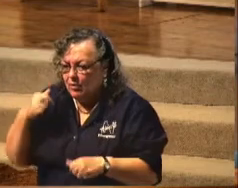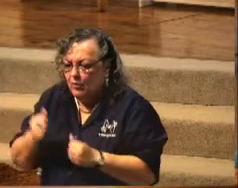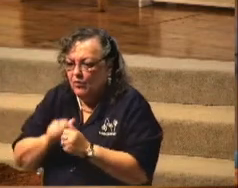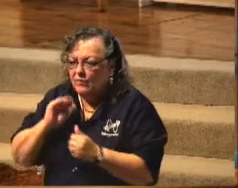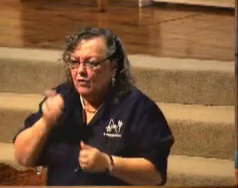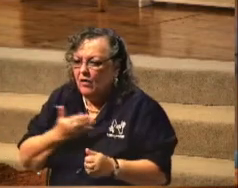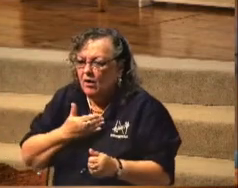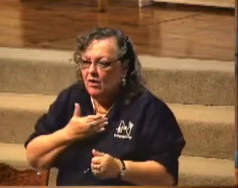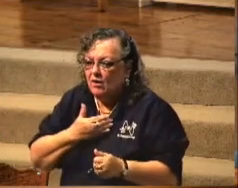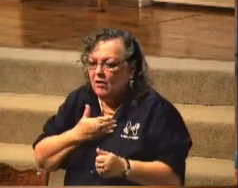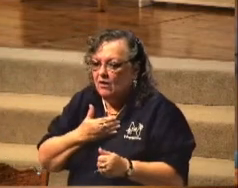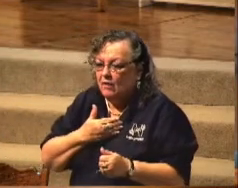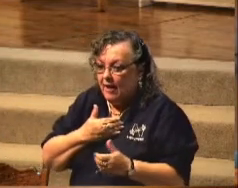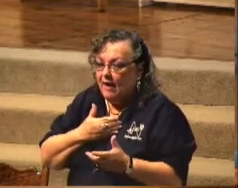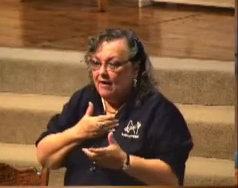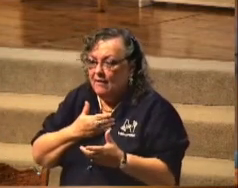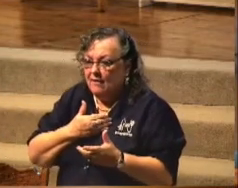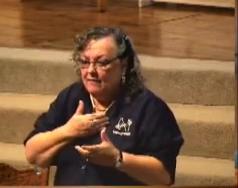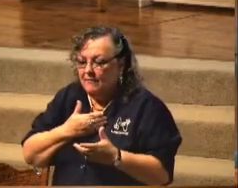a visible vote.